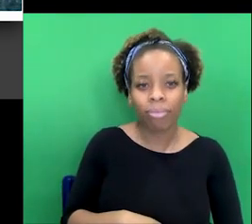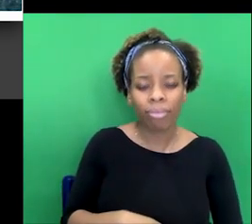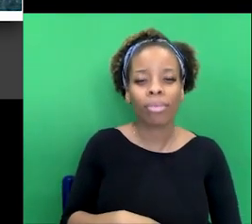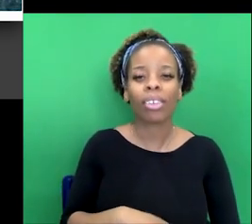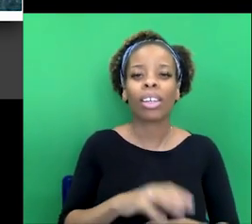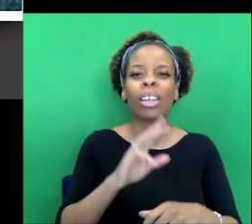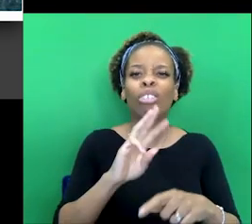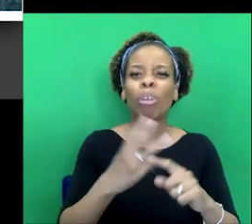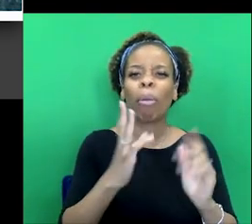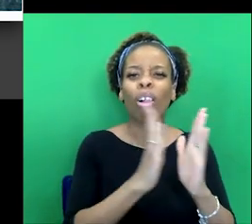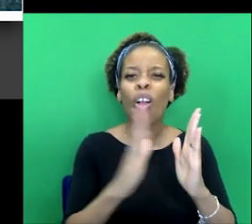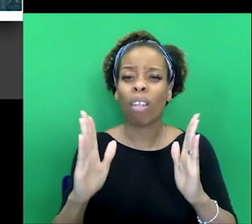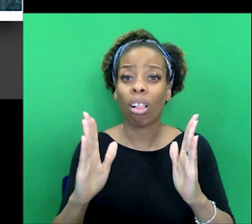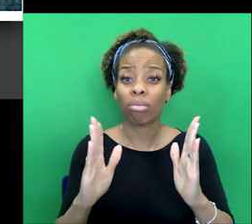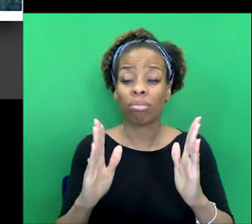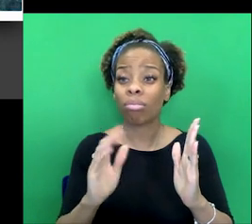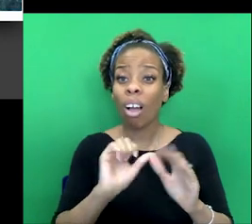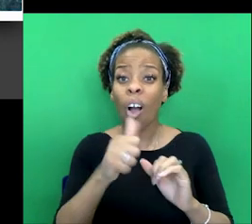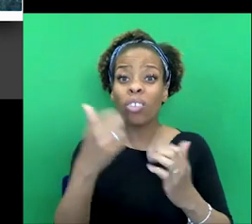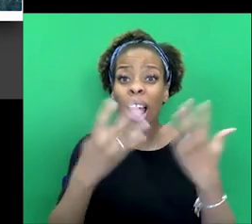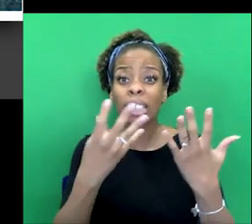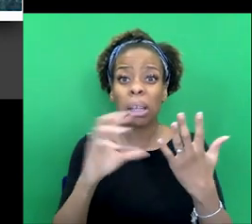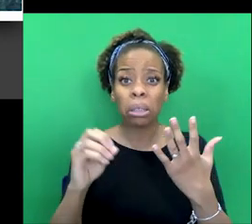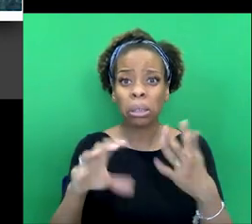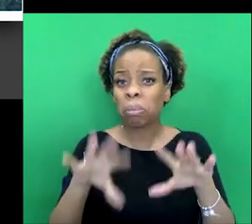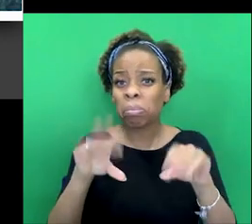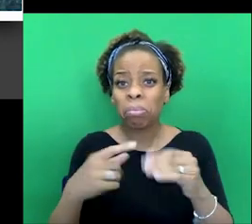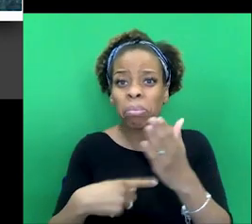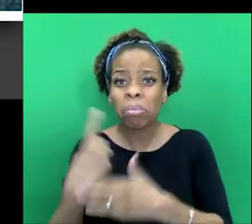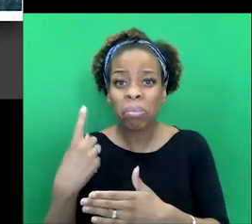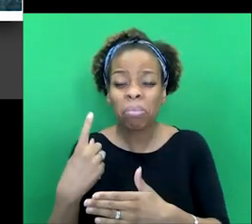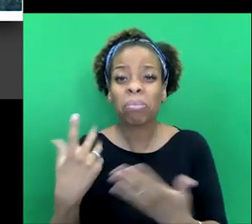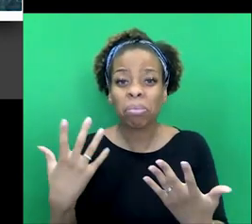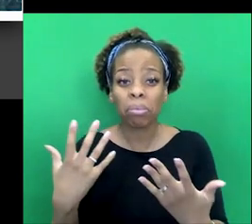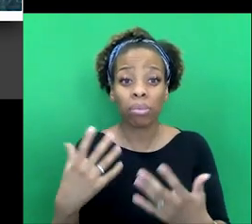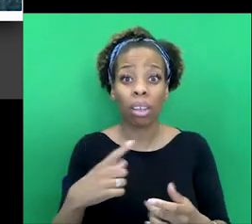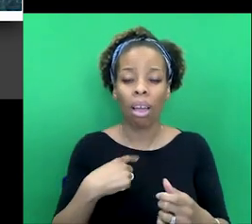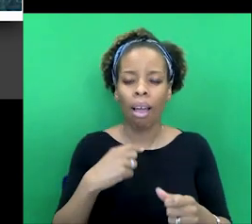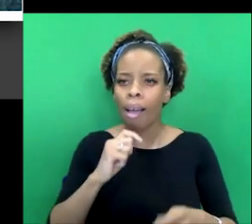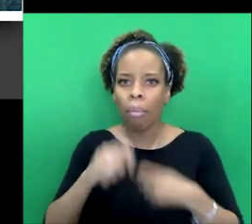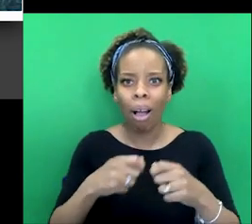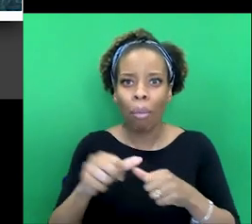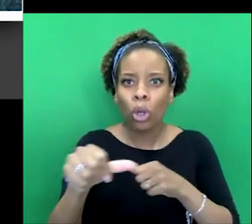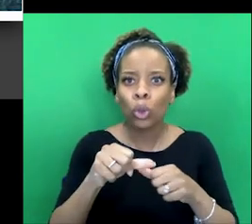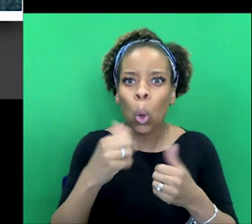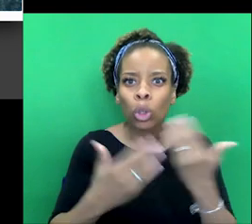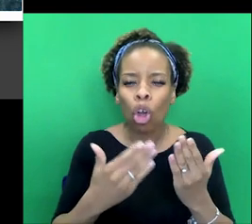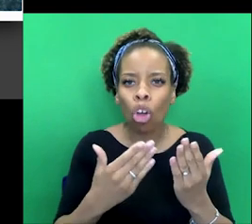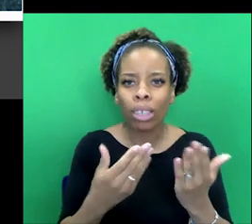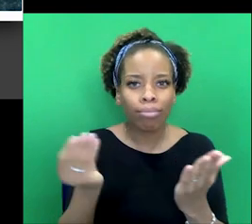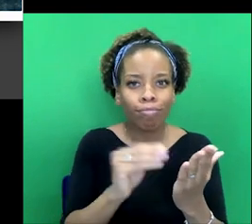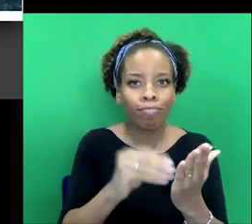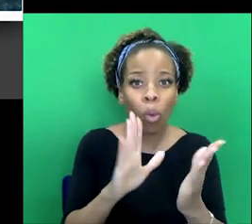novel was kind of dying by the 1890s. The 1890s was a perfect moment for short stories, and I think that